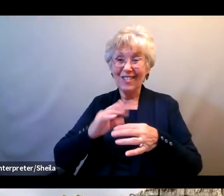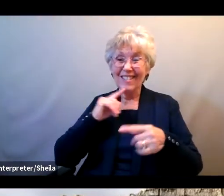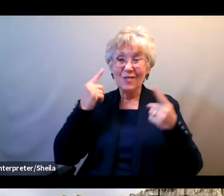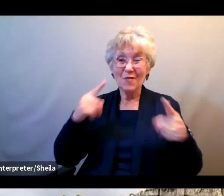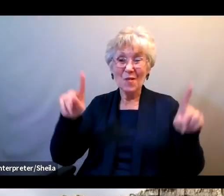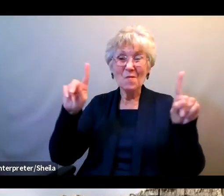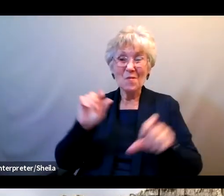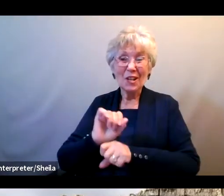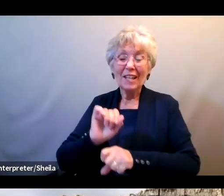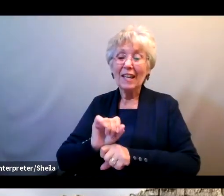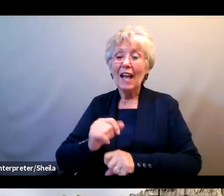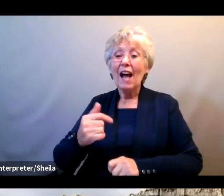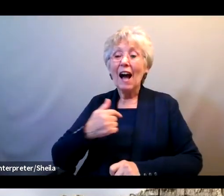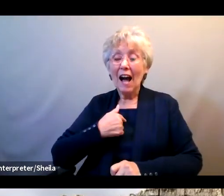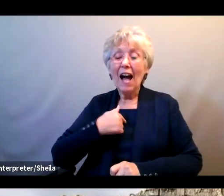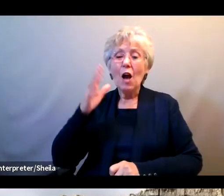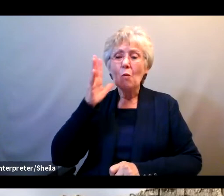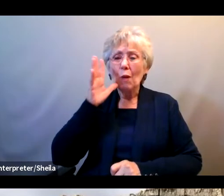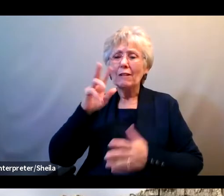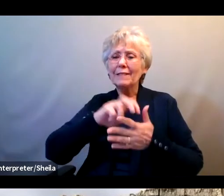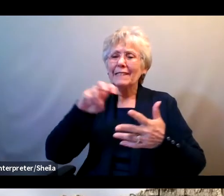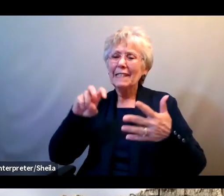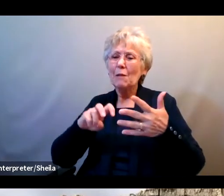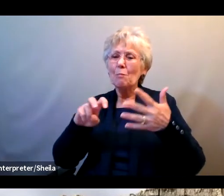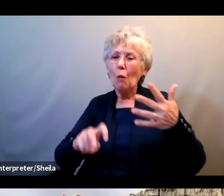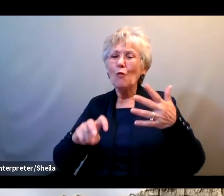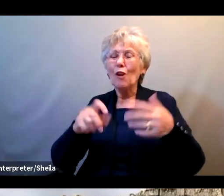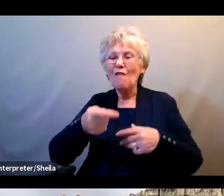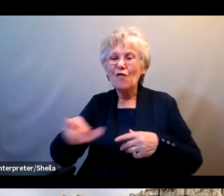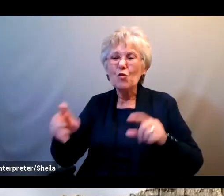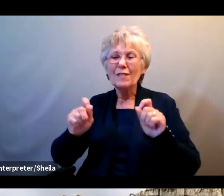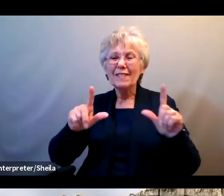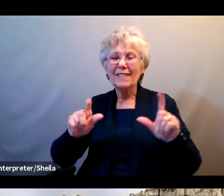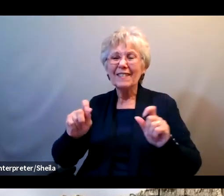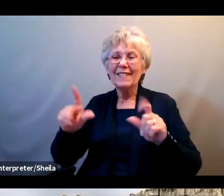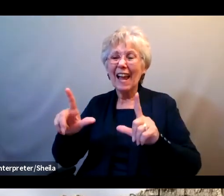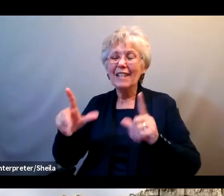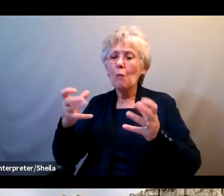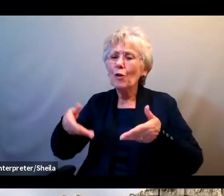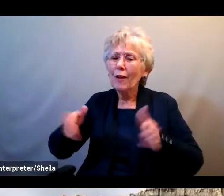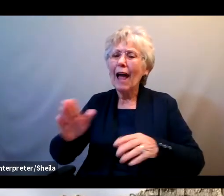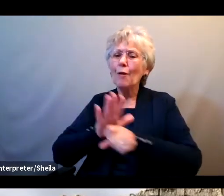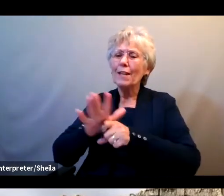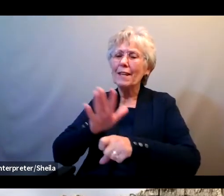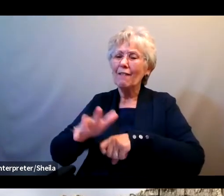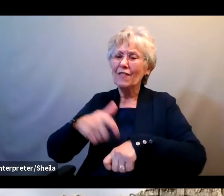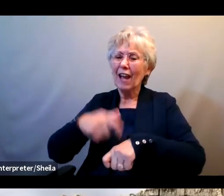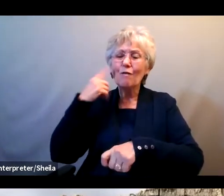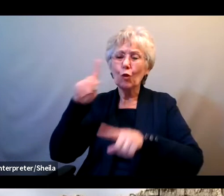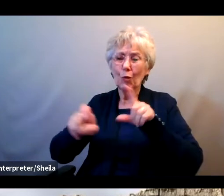I am going to actually kind of skip over the next few slides to allow time for questions. And